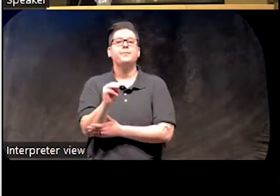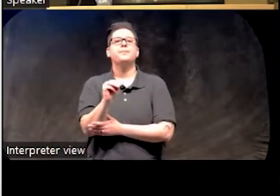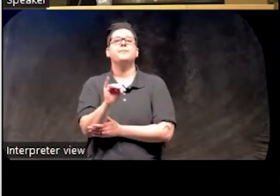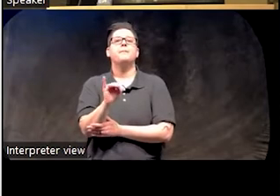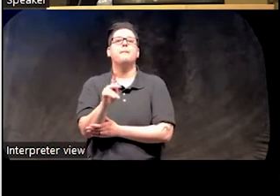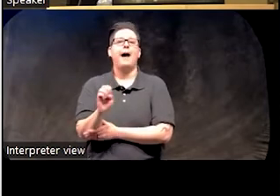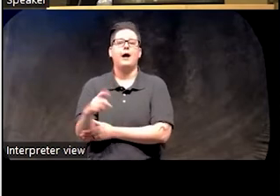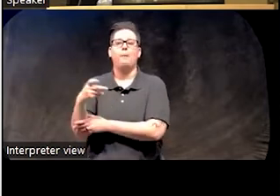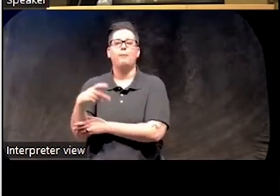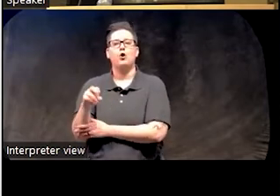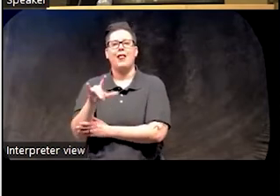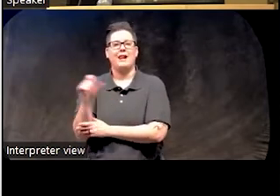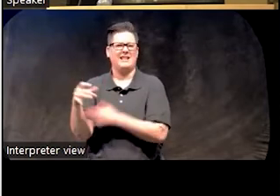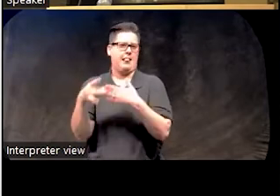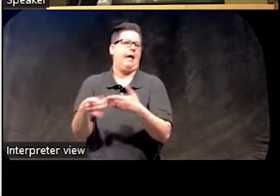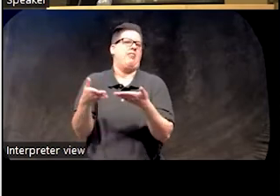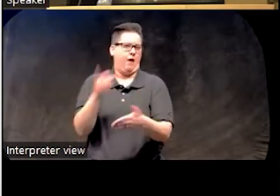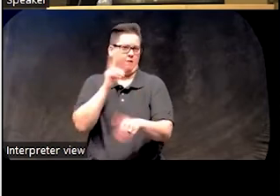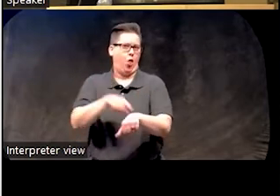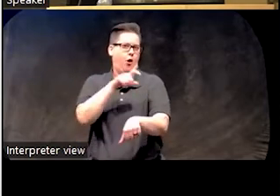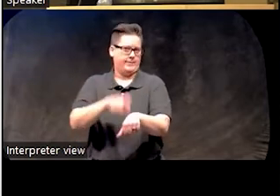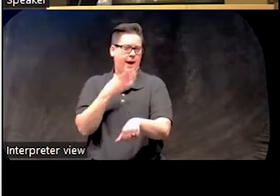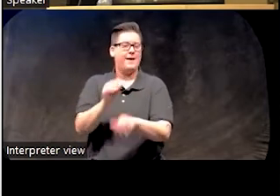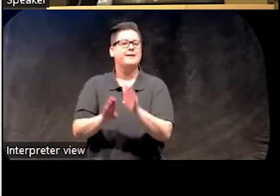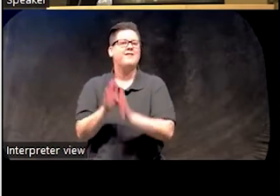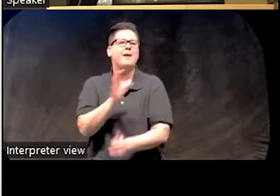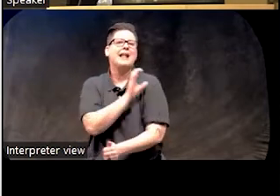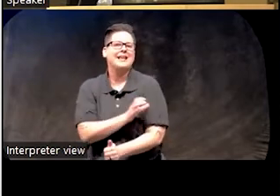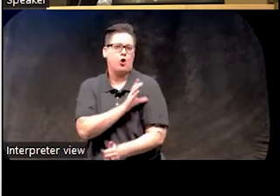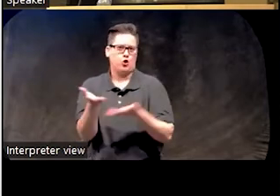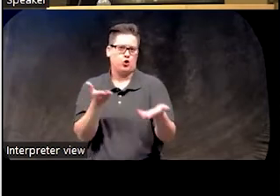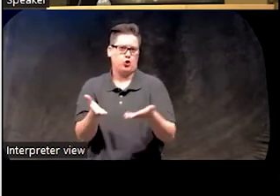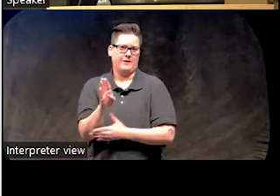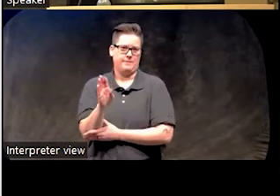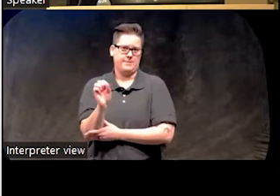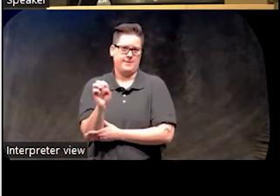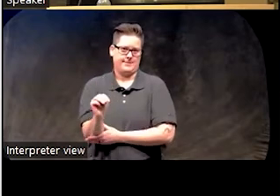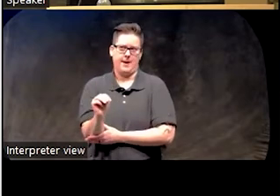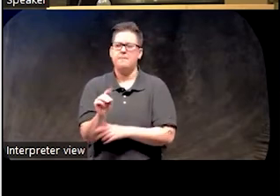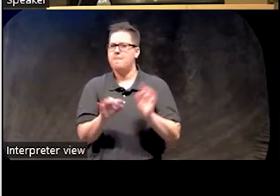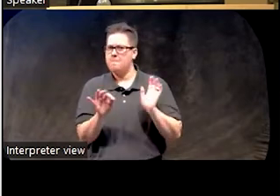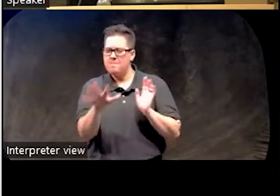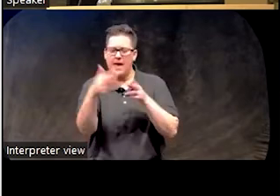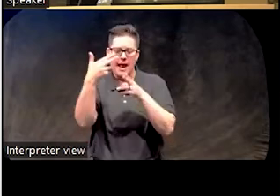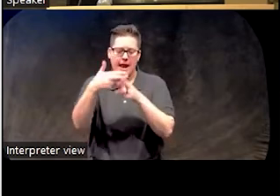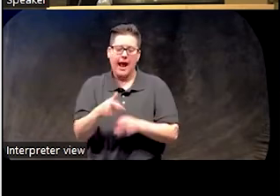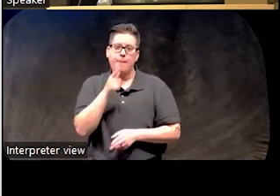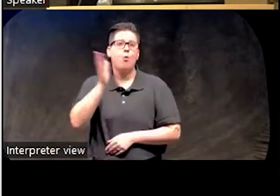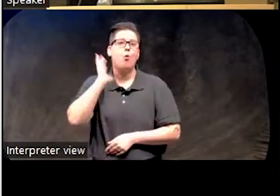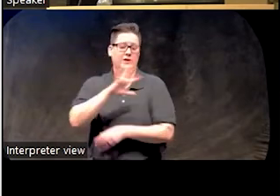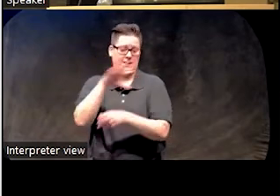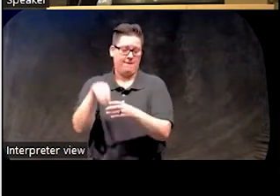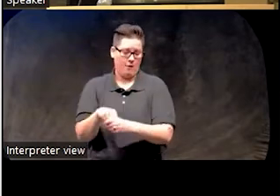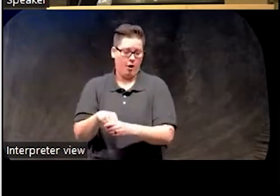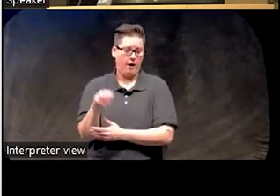was the lead there for some time and developed the clinical service of behavioral sleep medicine. I just wanted to note names that were involved in those